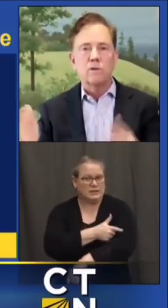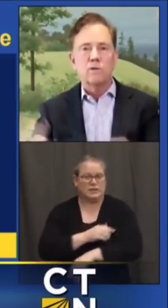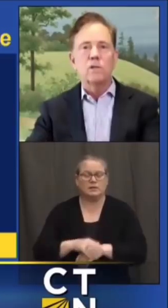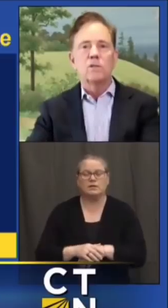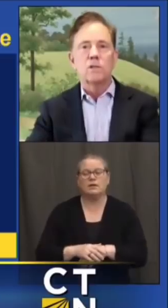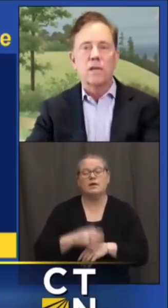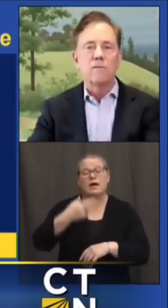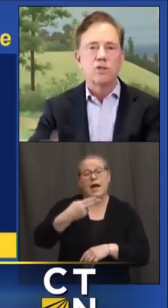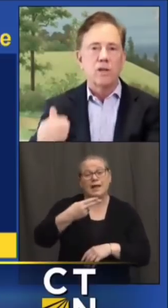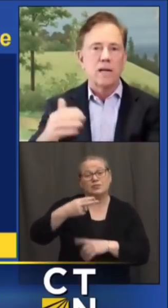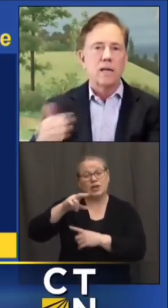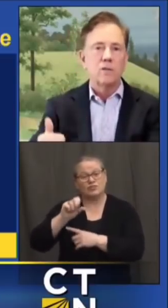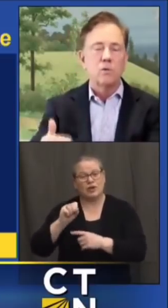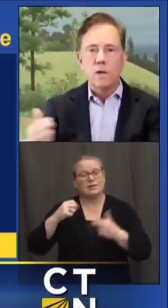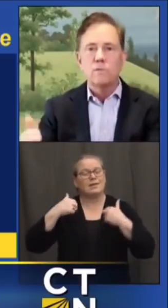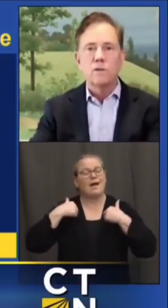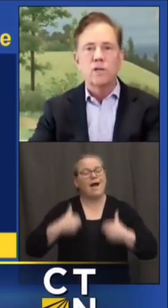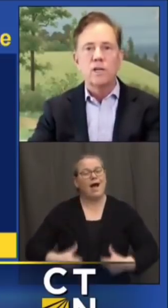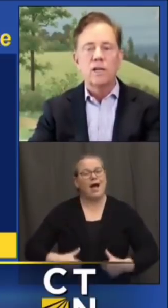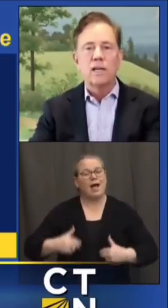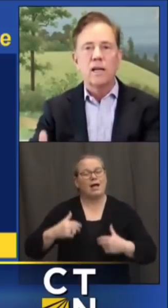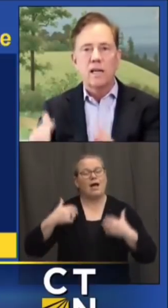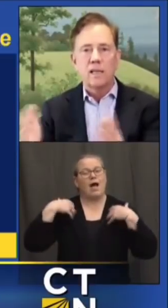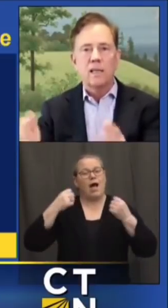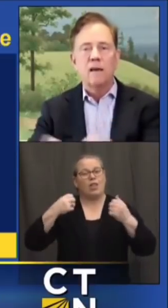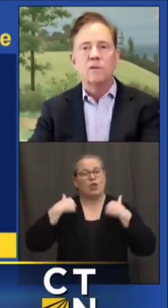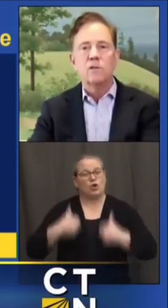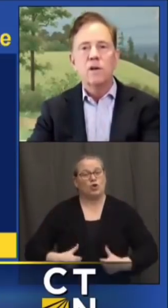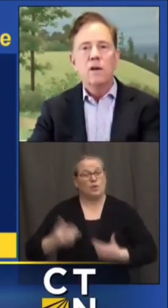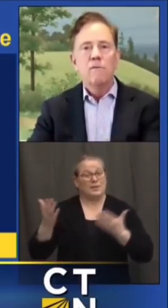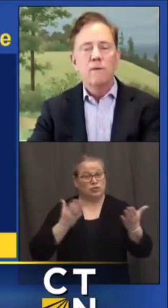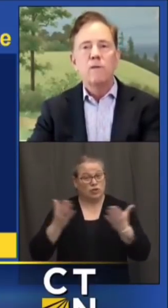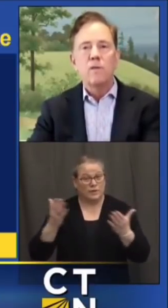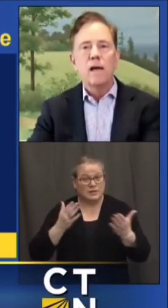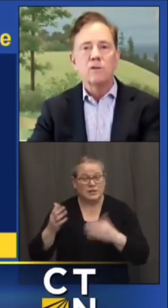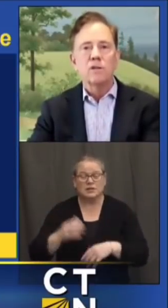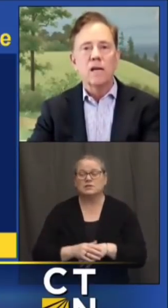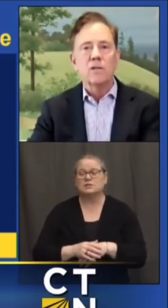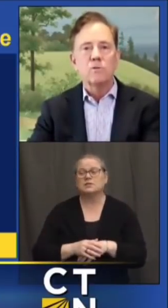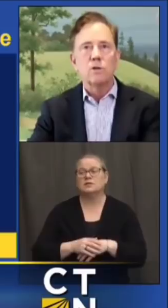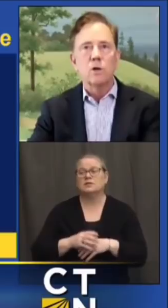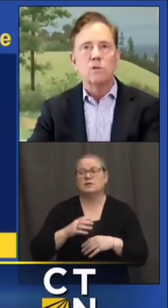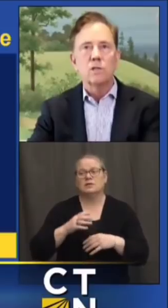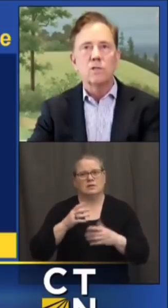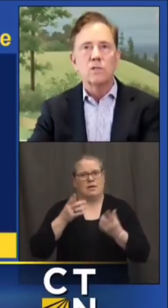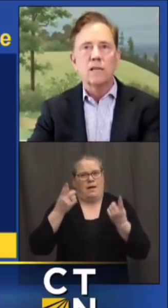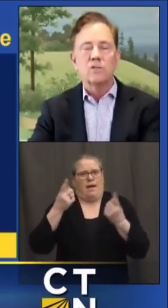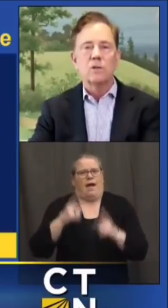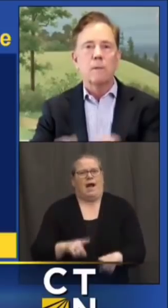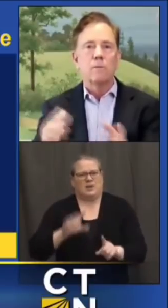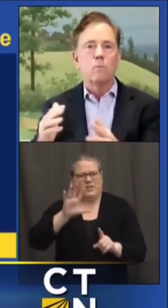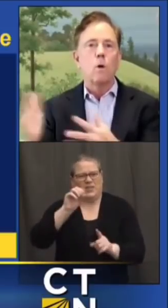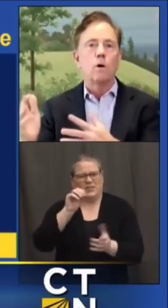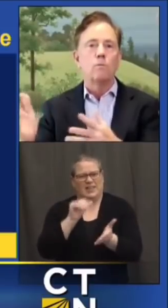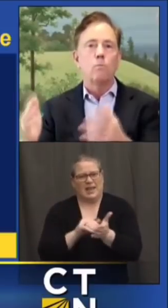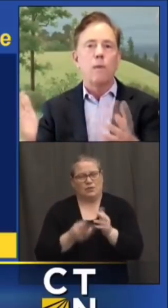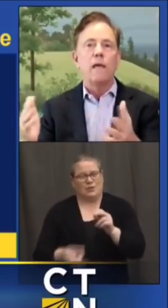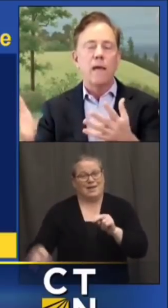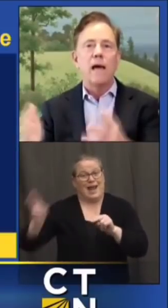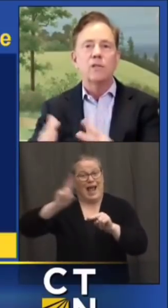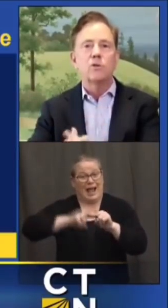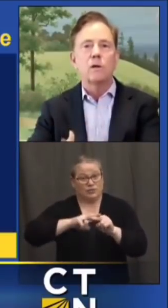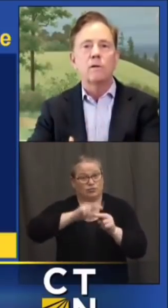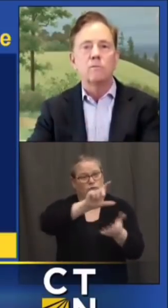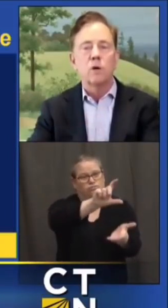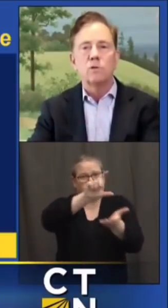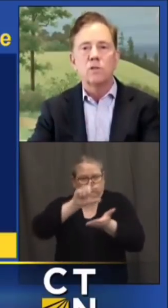Services gave a shout out to West Virginia Connecticut gave us 50 000 extra doses that's about one week